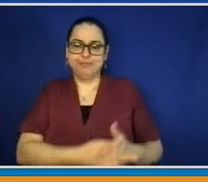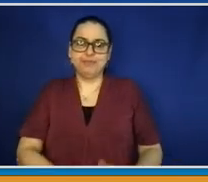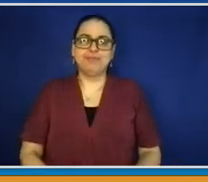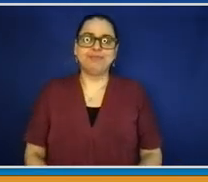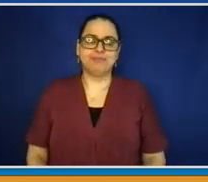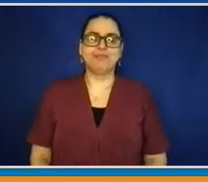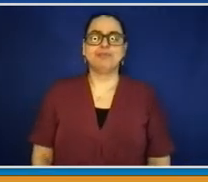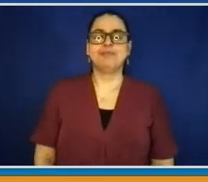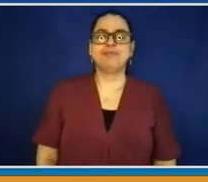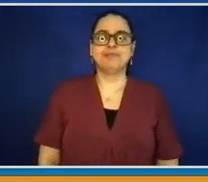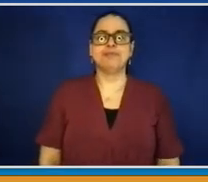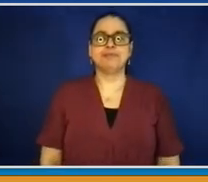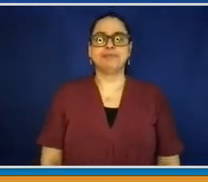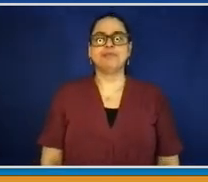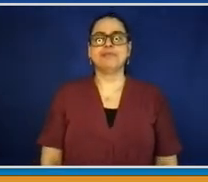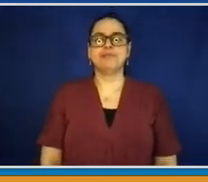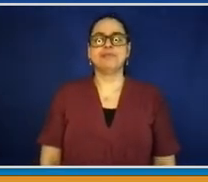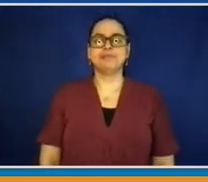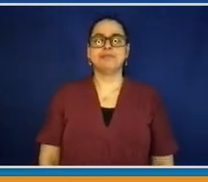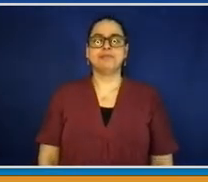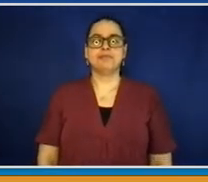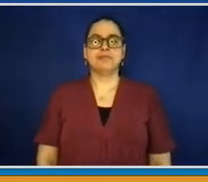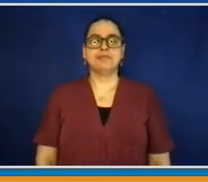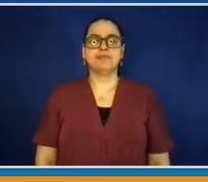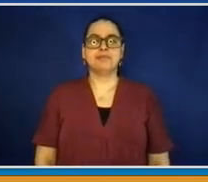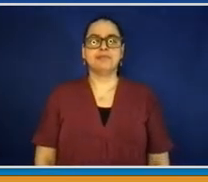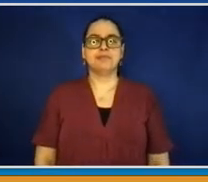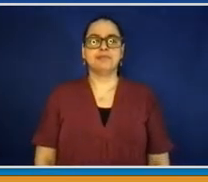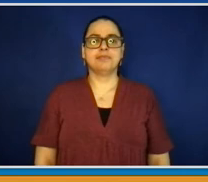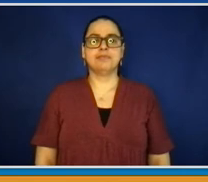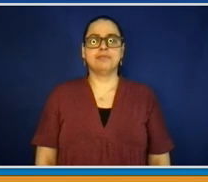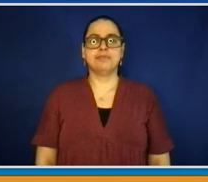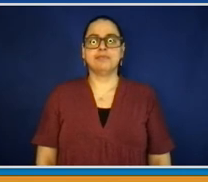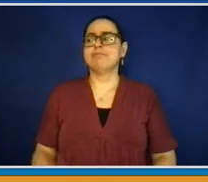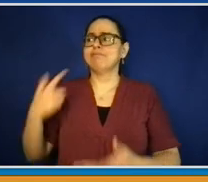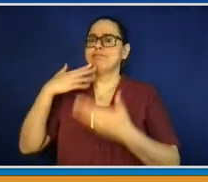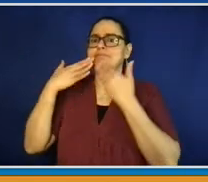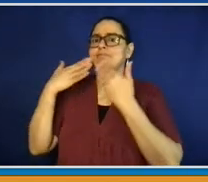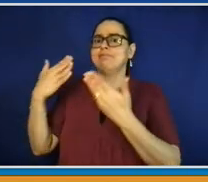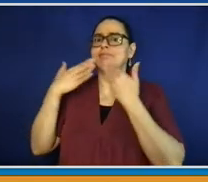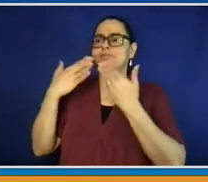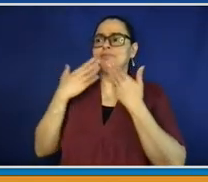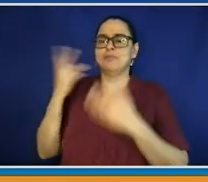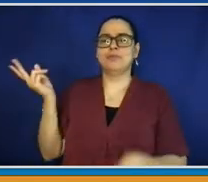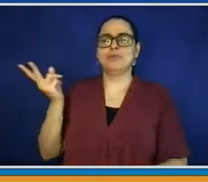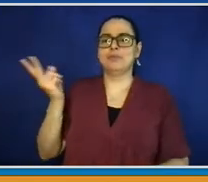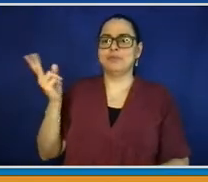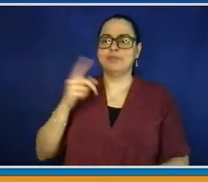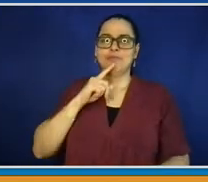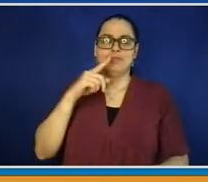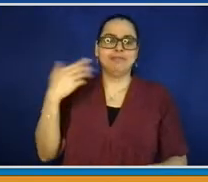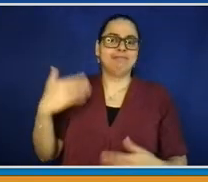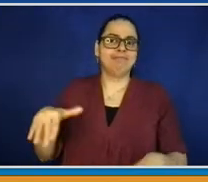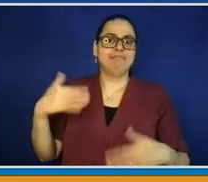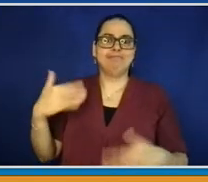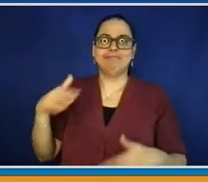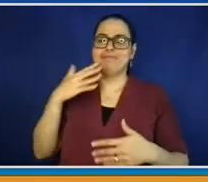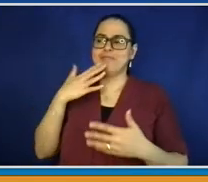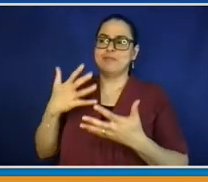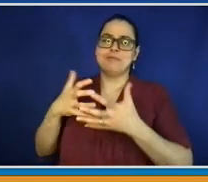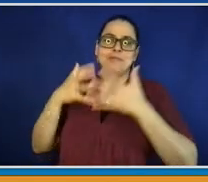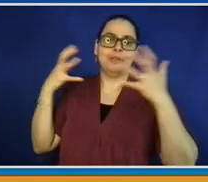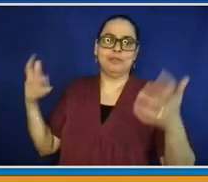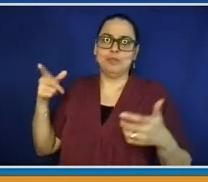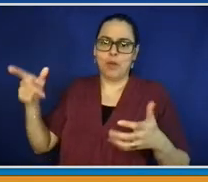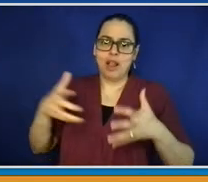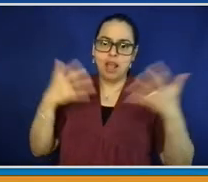Okay. Thank you. Natasha and Brittany, thank you very much for your talented creation of